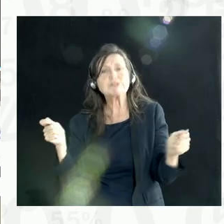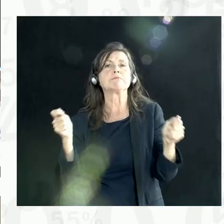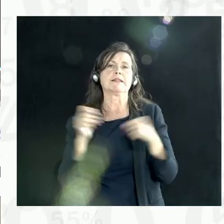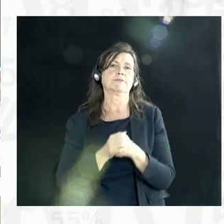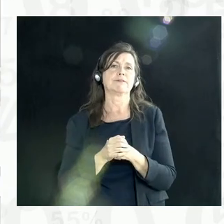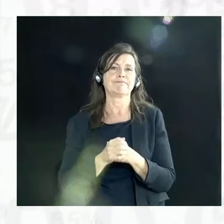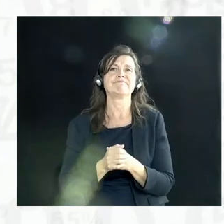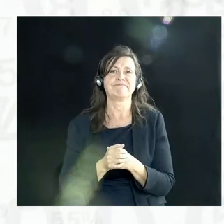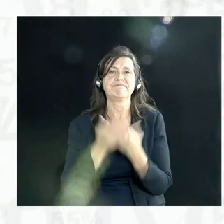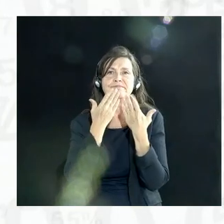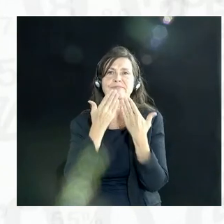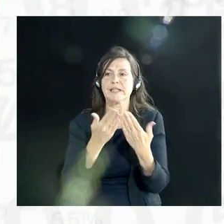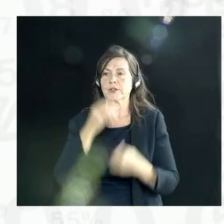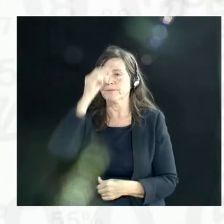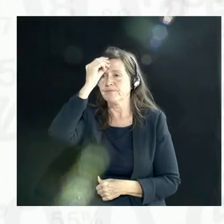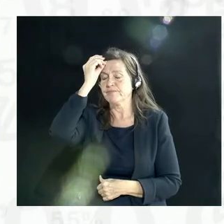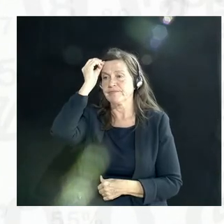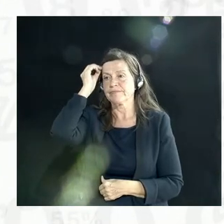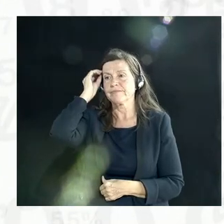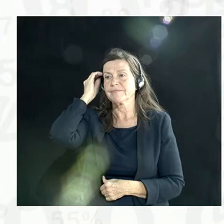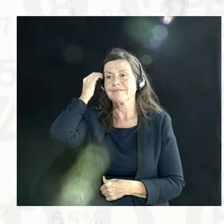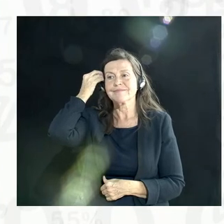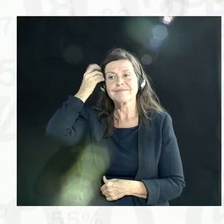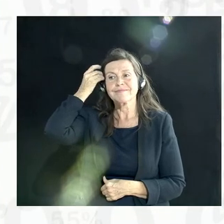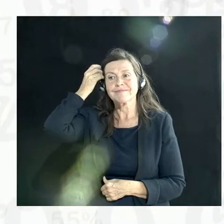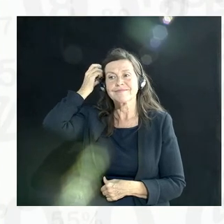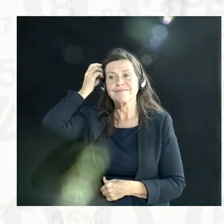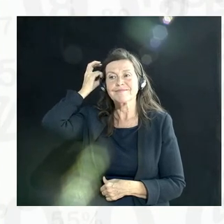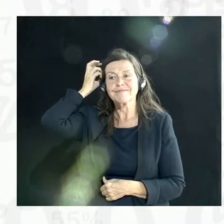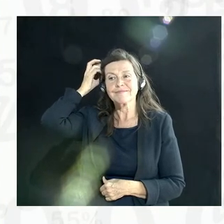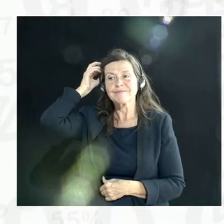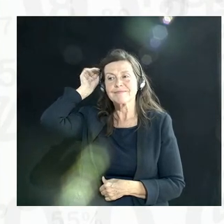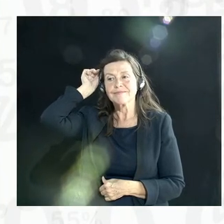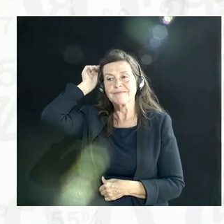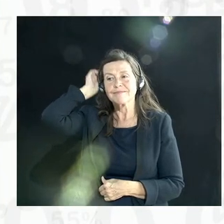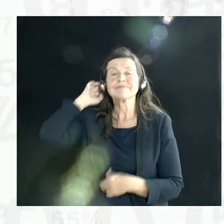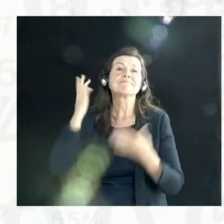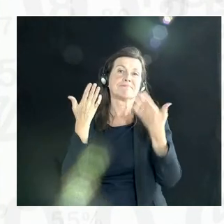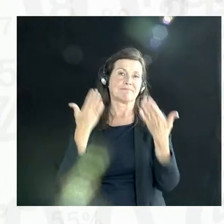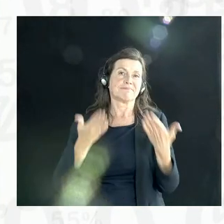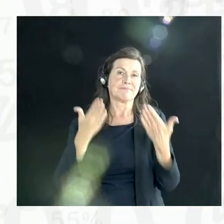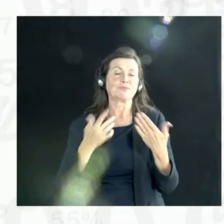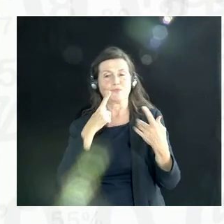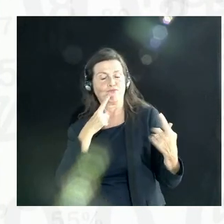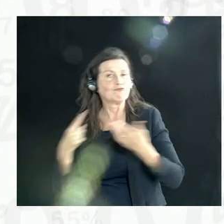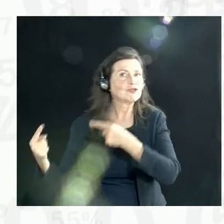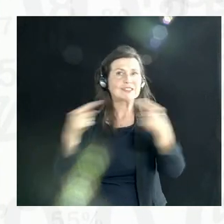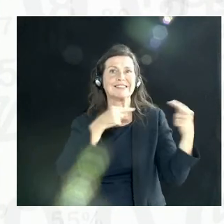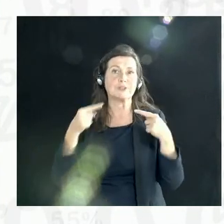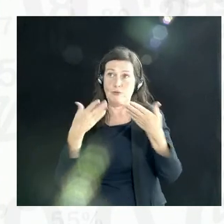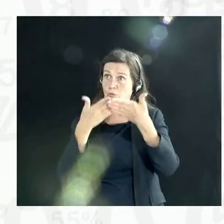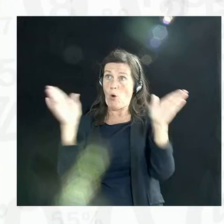That's the discussion we'll embark on and we'll do that right now when we open up for questions from the audience.